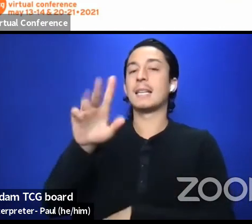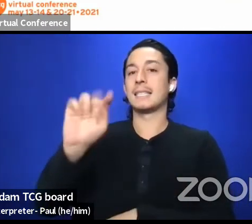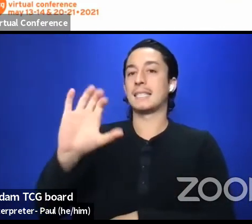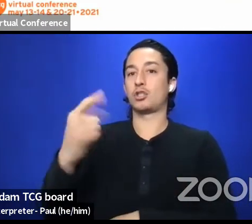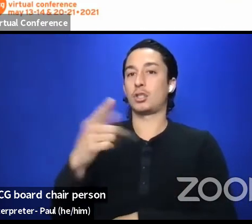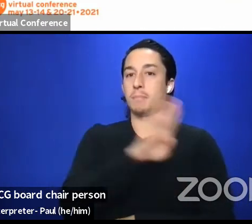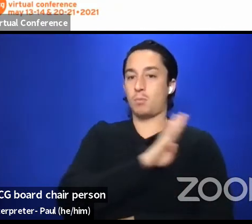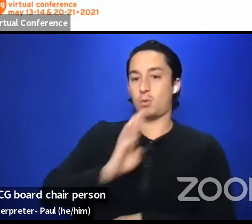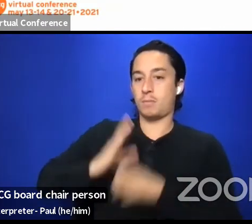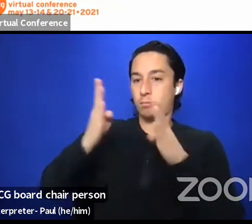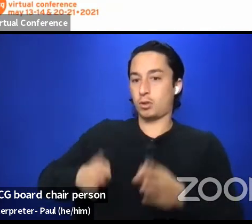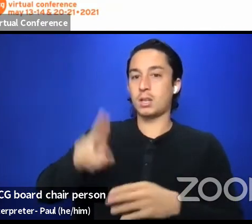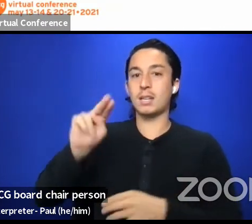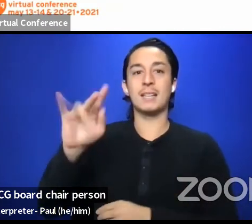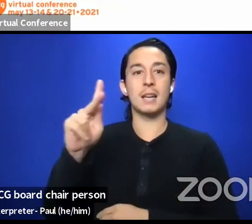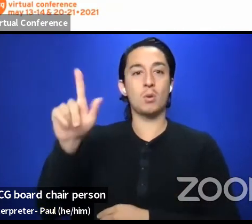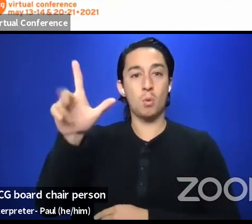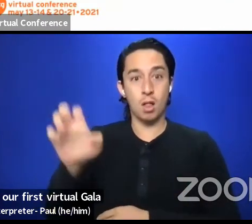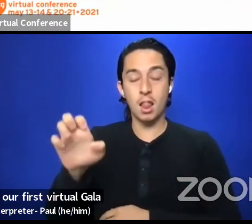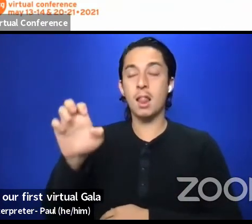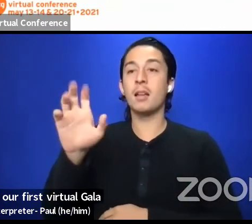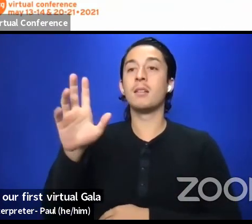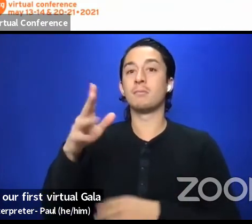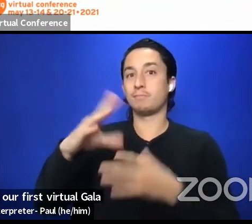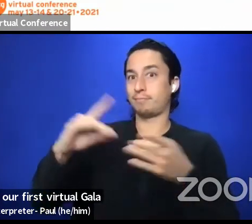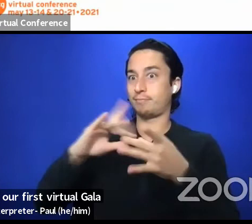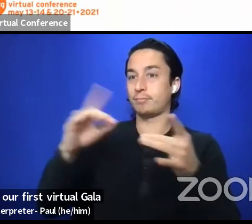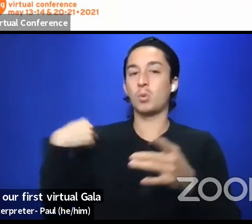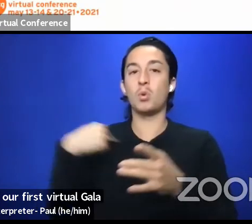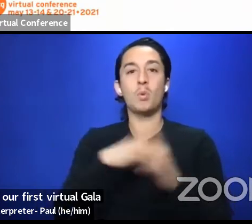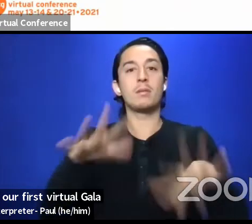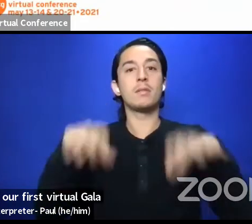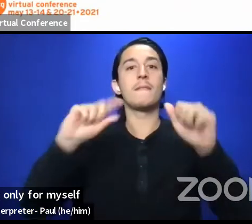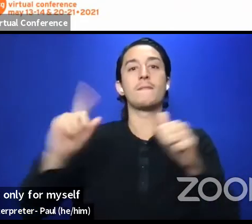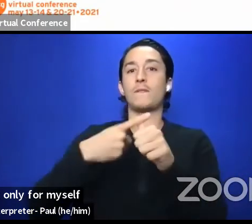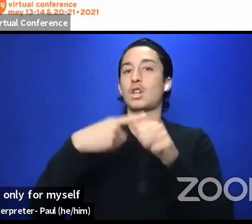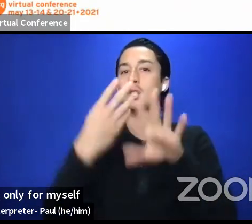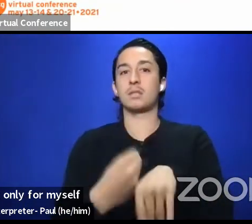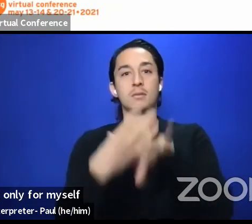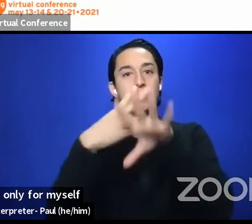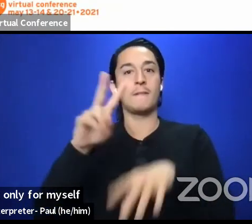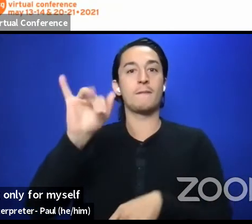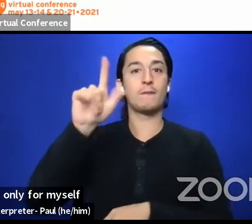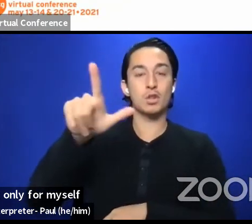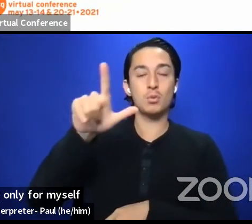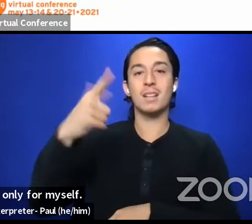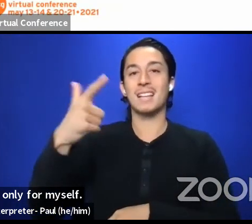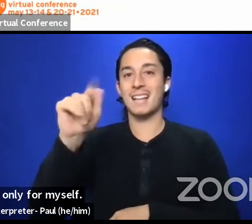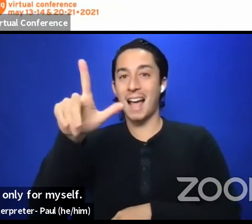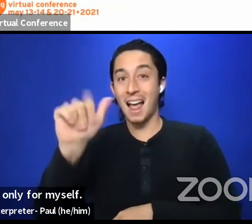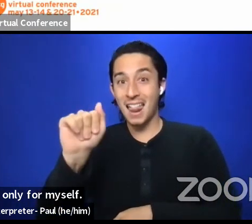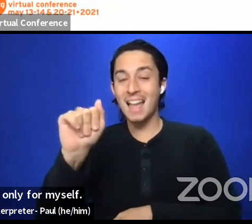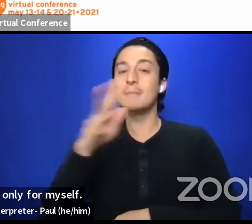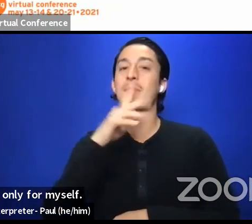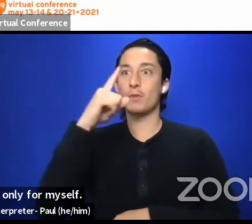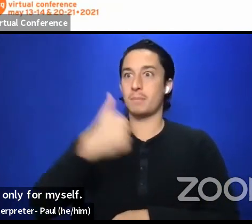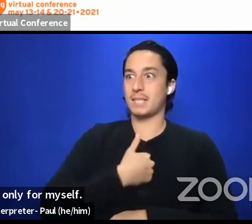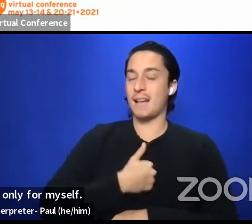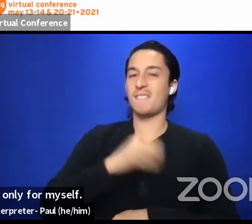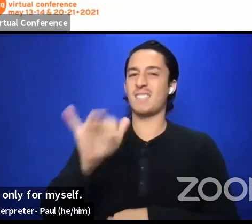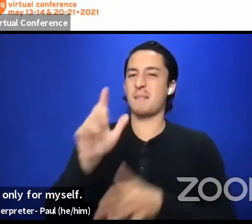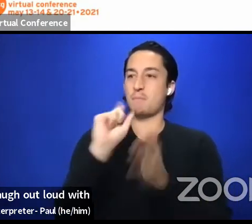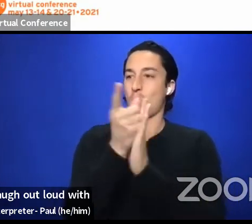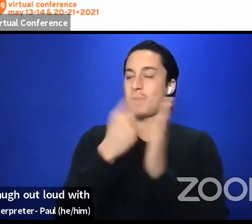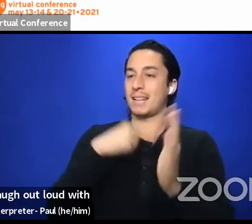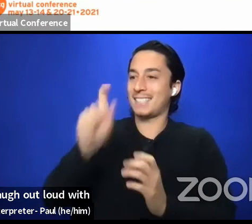we held our first virtual gala and it was so good. Speaking only for myself, it was a moment I needed to laugh out loud